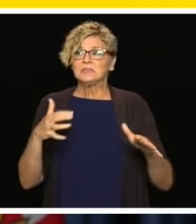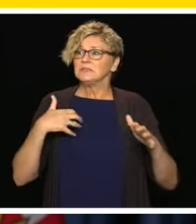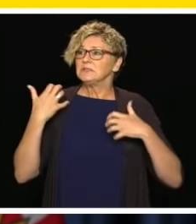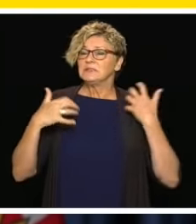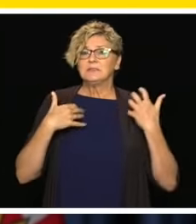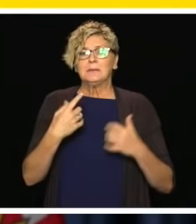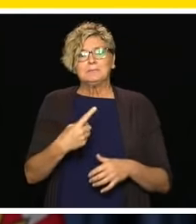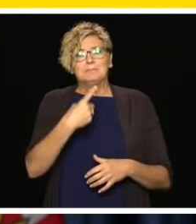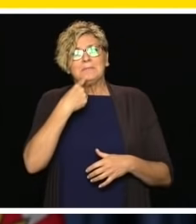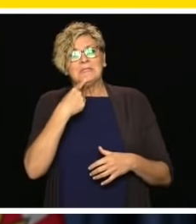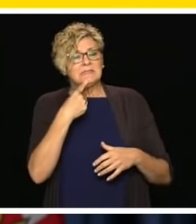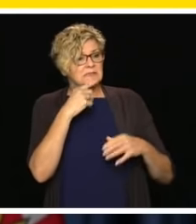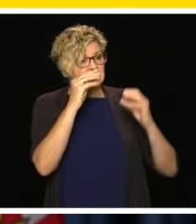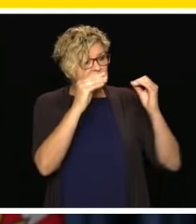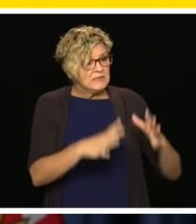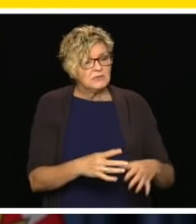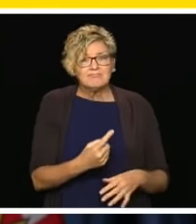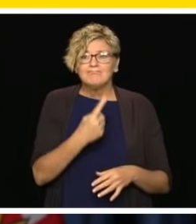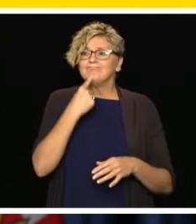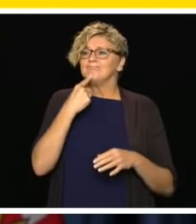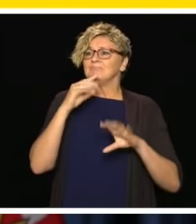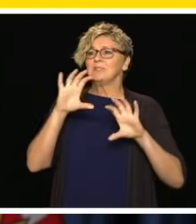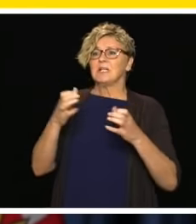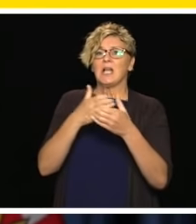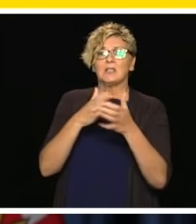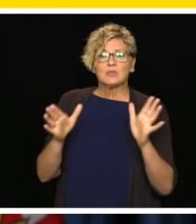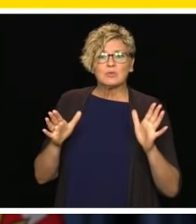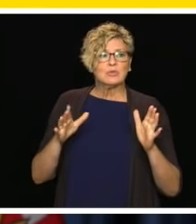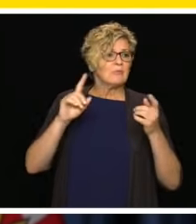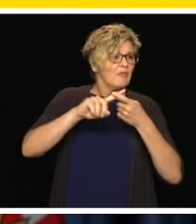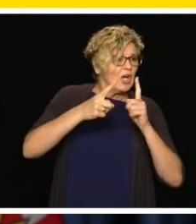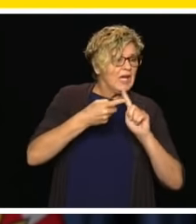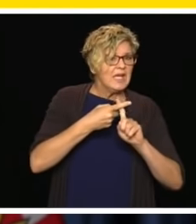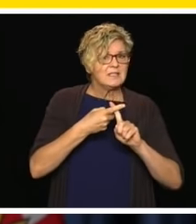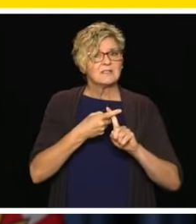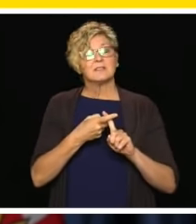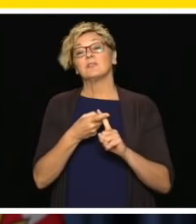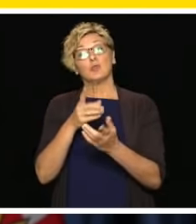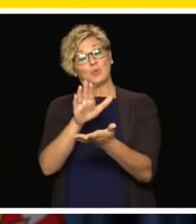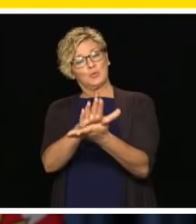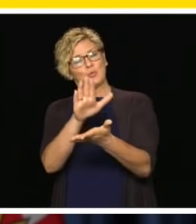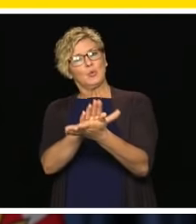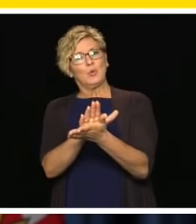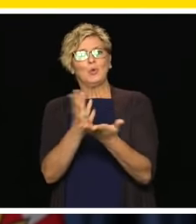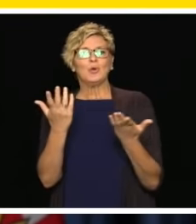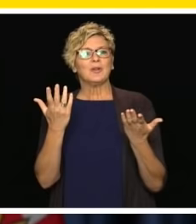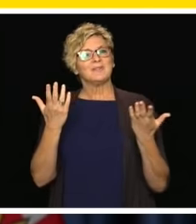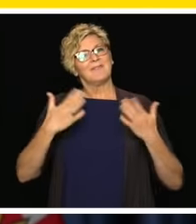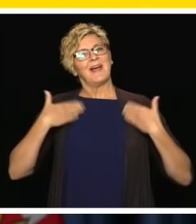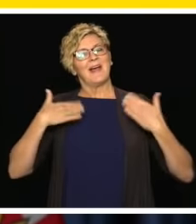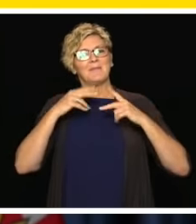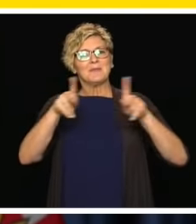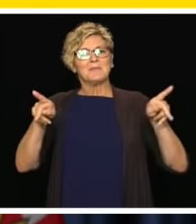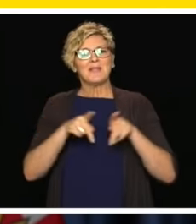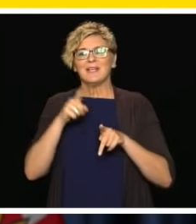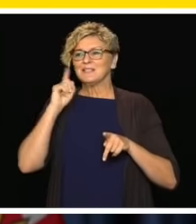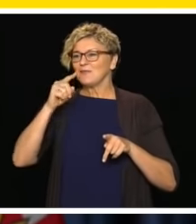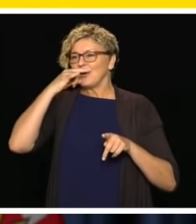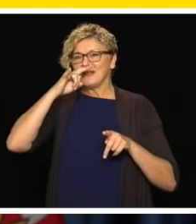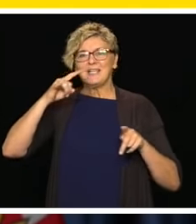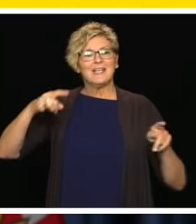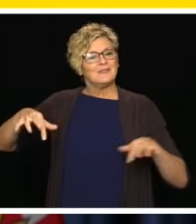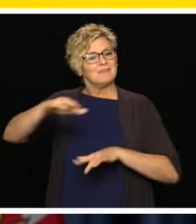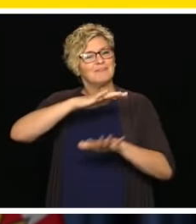teachers and classmates. School is a place where kids learn how to connect with others. It's a place where they grow as people